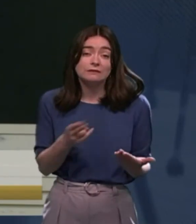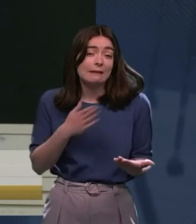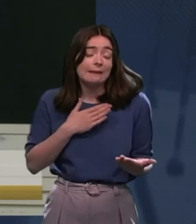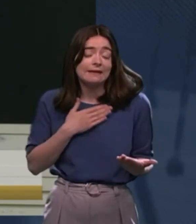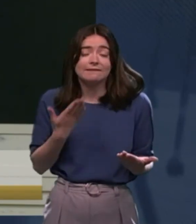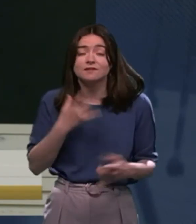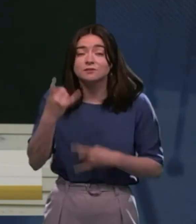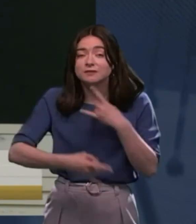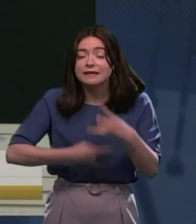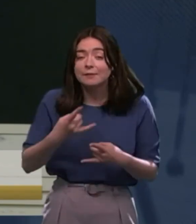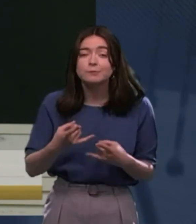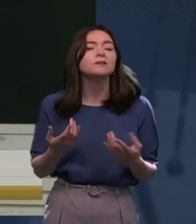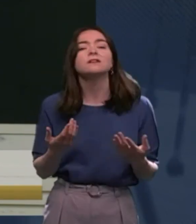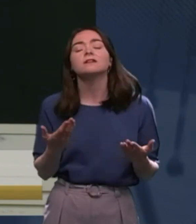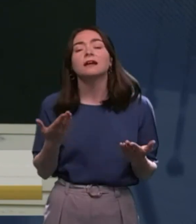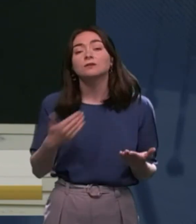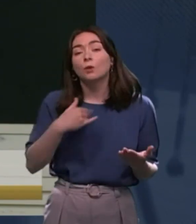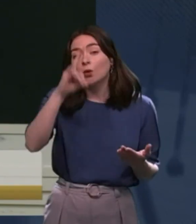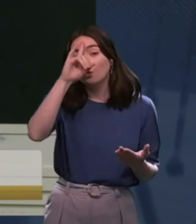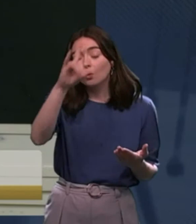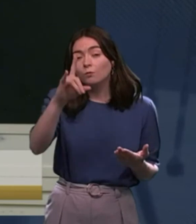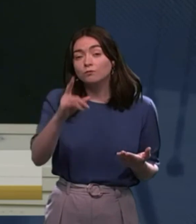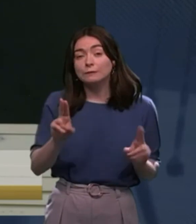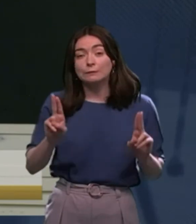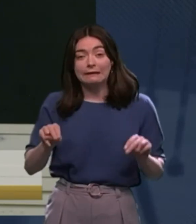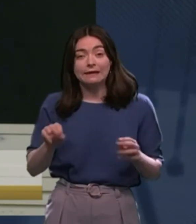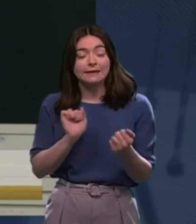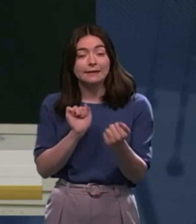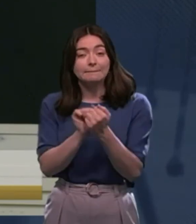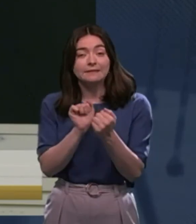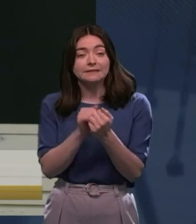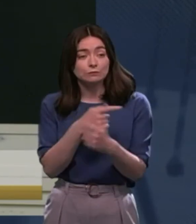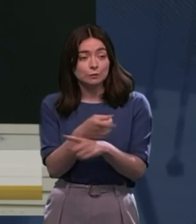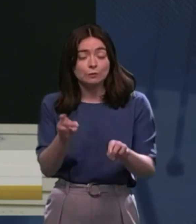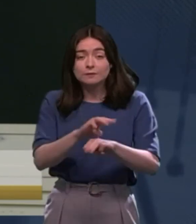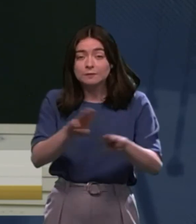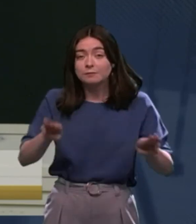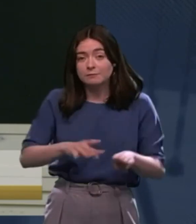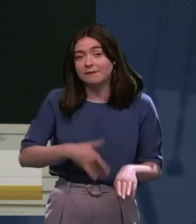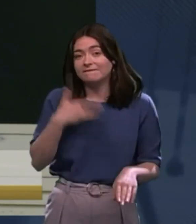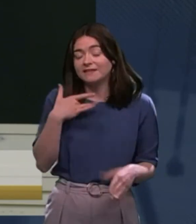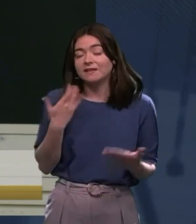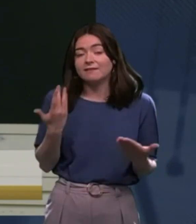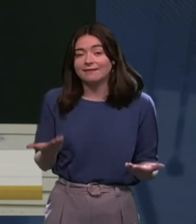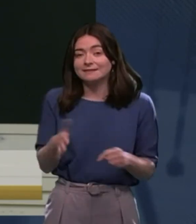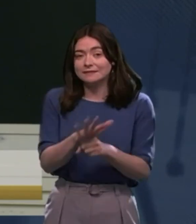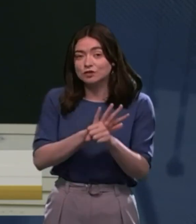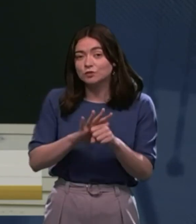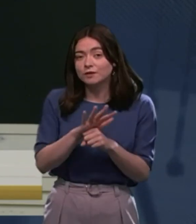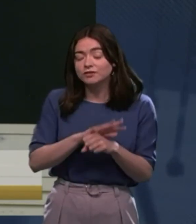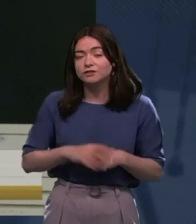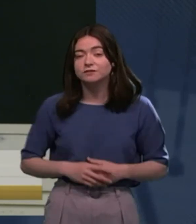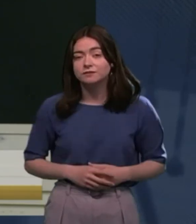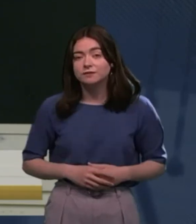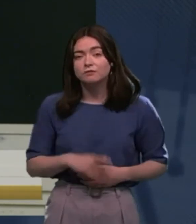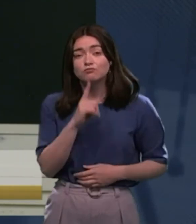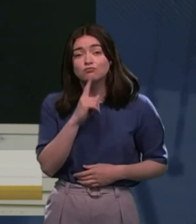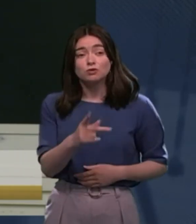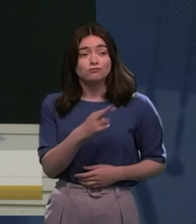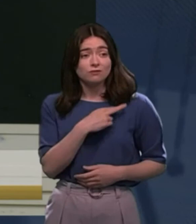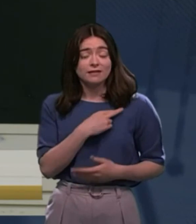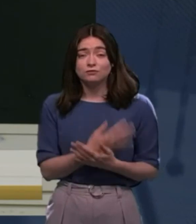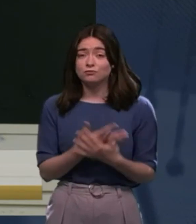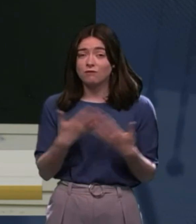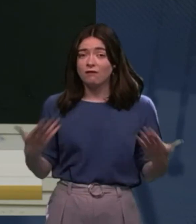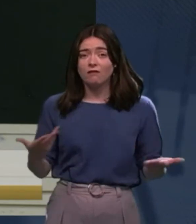to be the case, and I would like to, hopefully, we can get a meeting with the people who think that may be the case. But, genuinely, through all